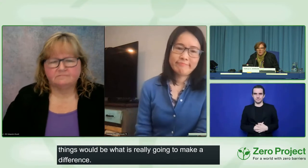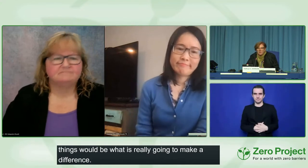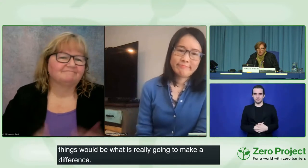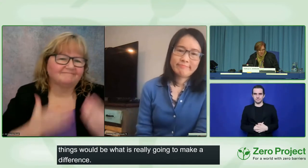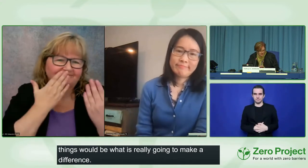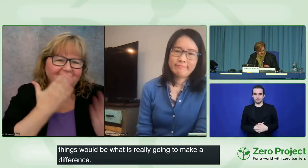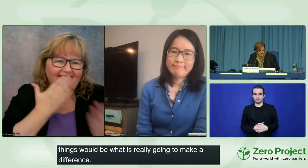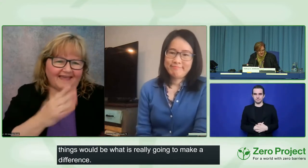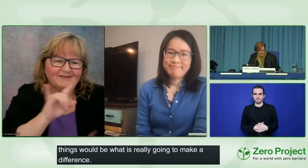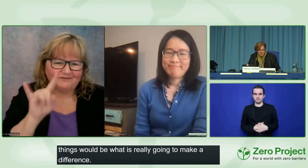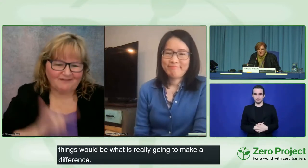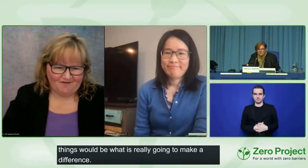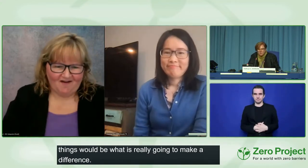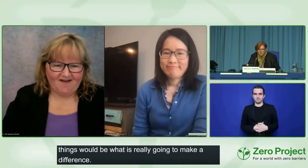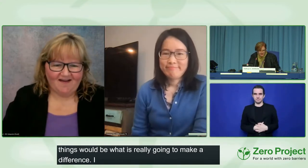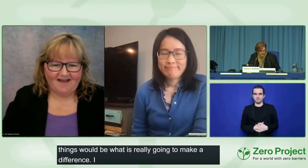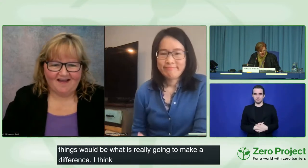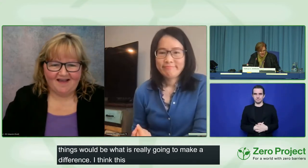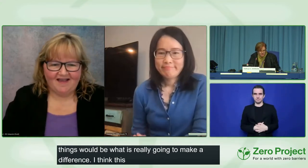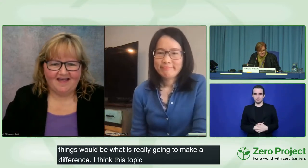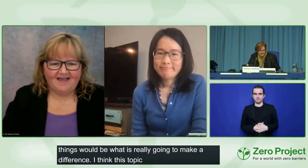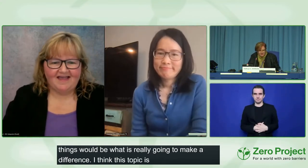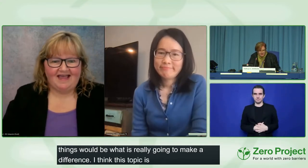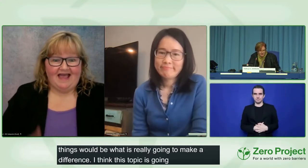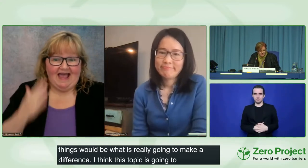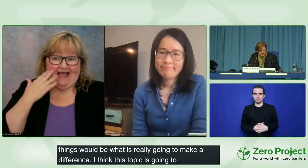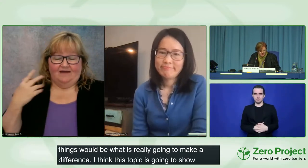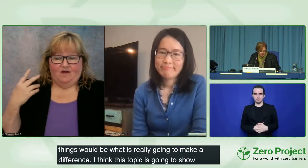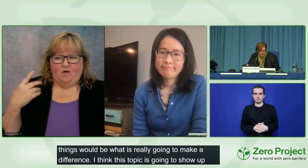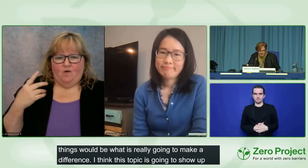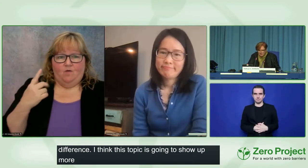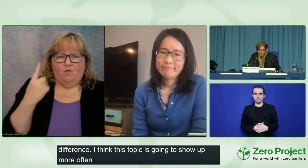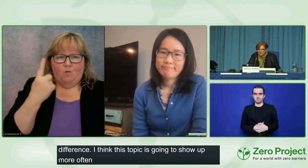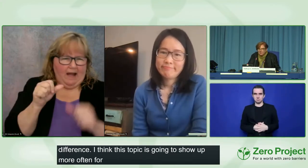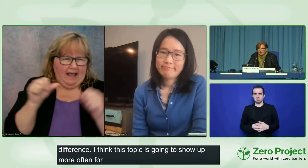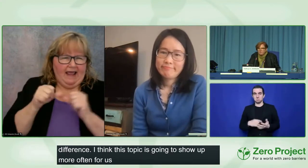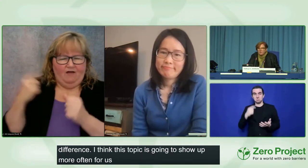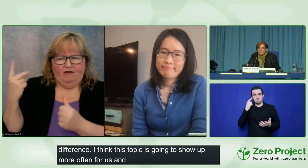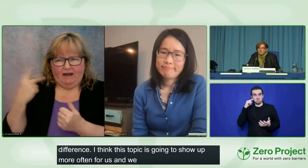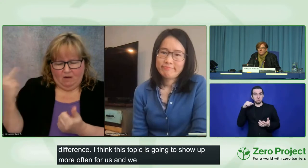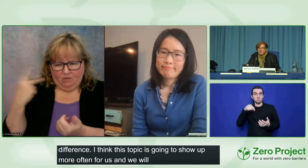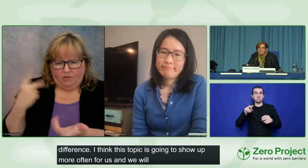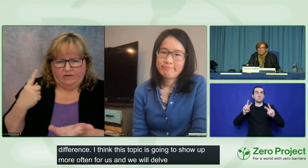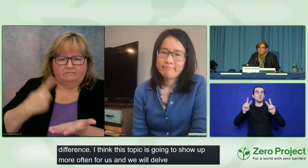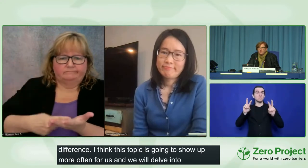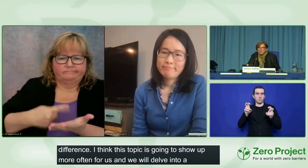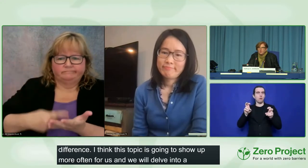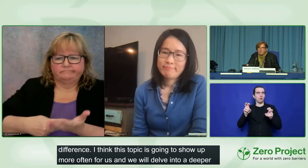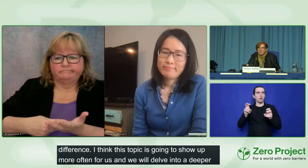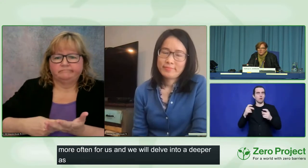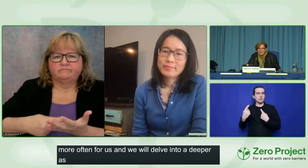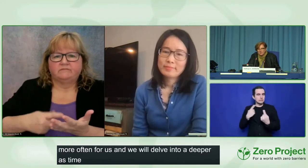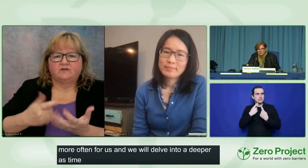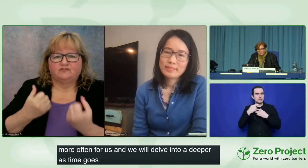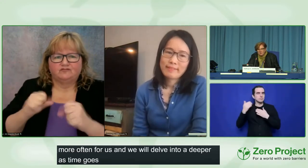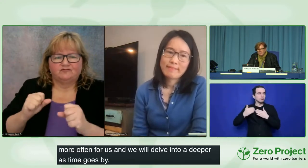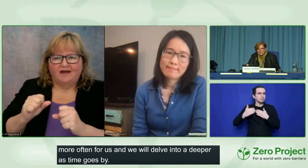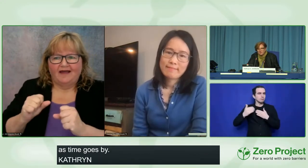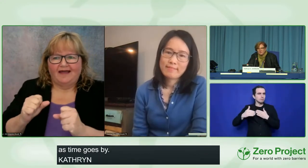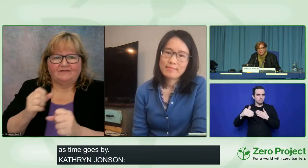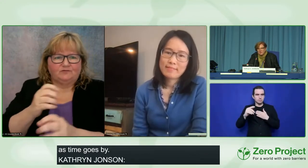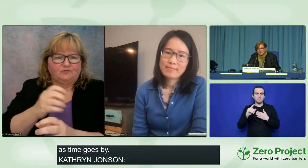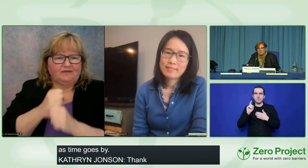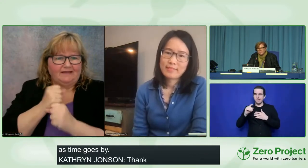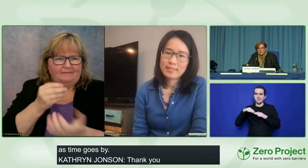Xiaorong. I know one of the areas that we're working collaboratively on is securing funding for interpreter education